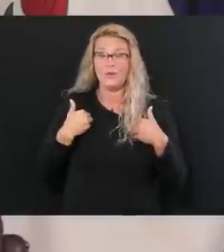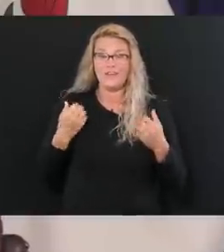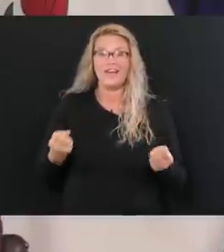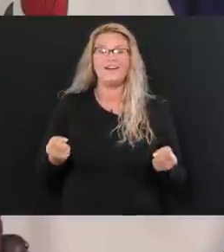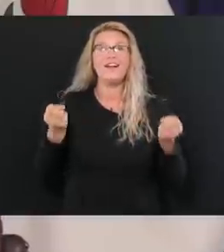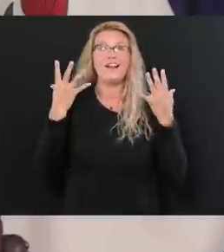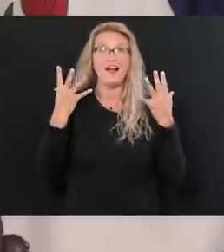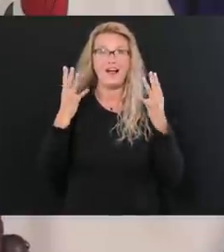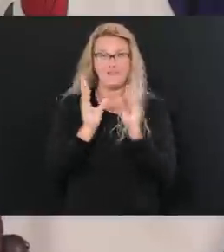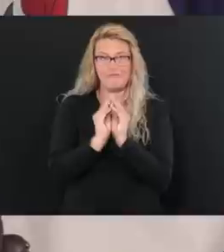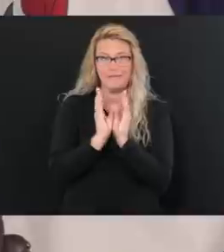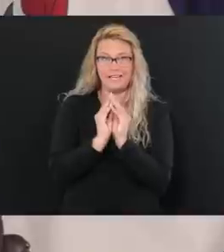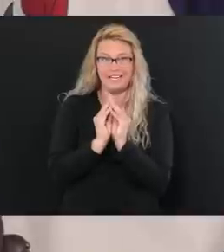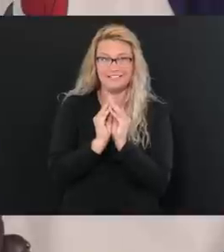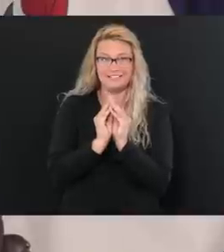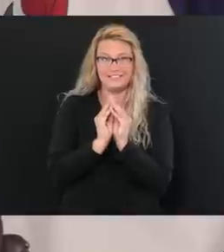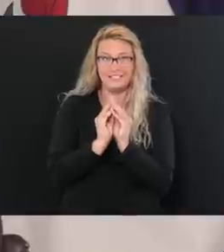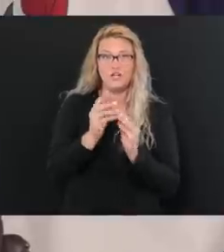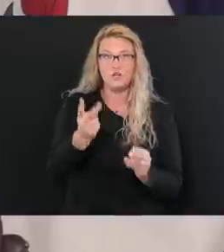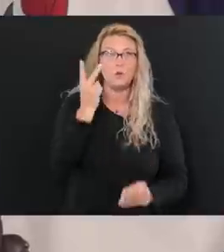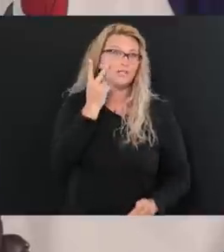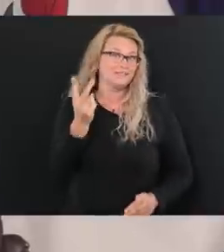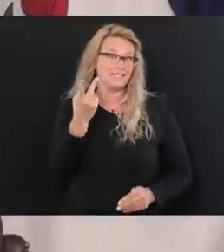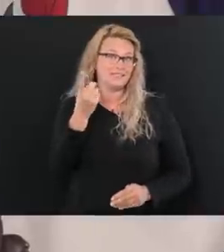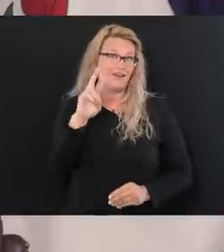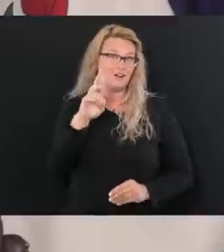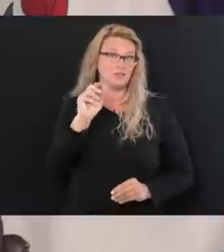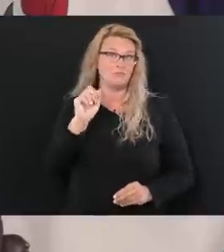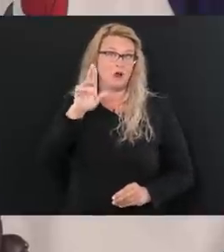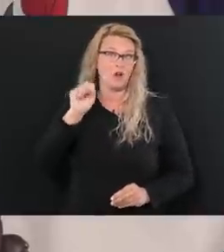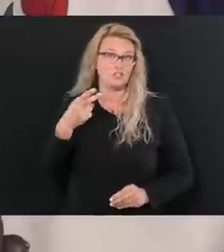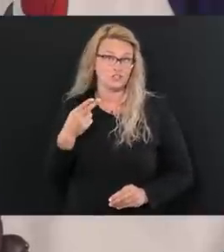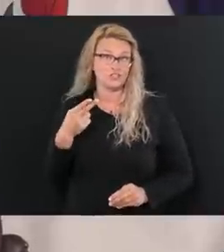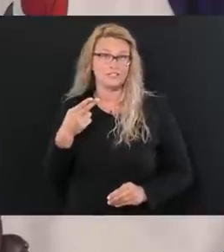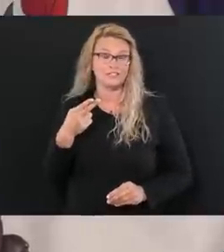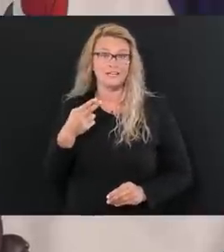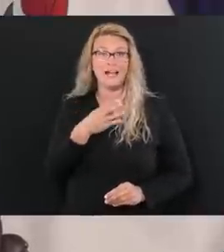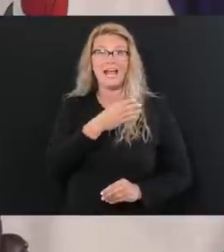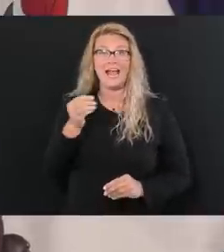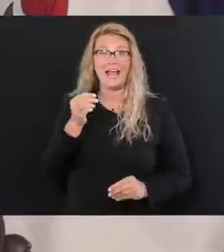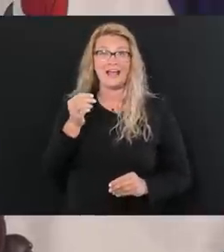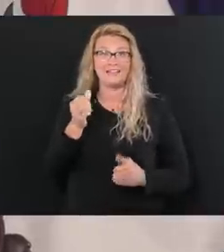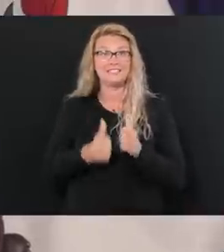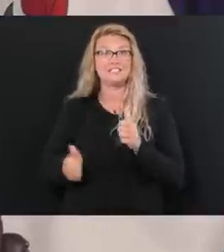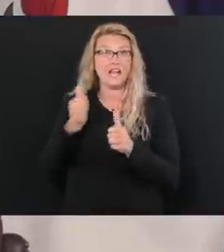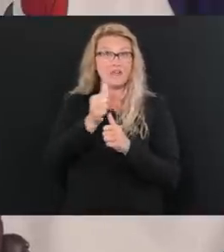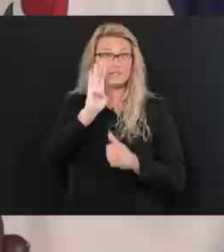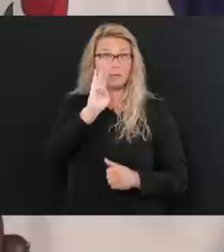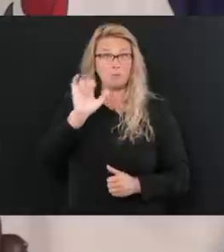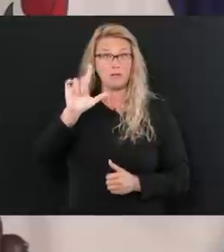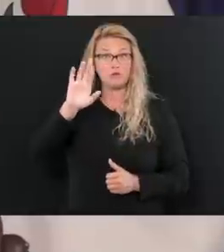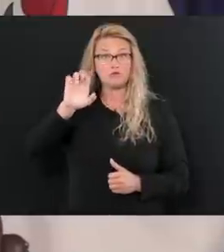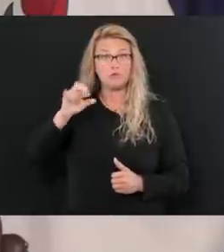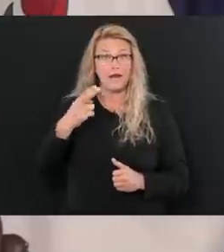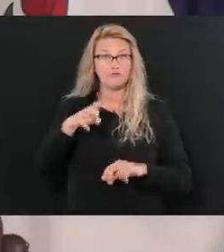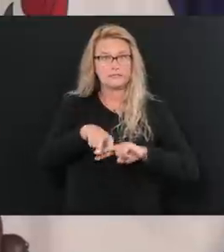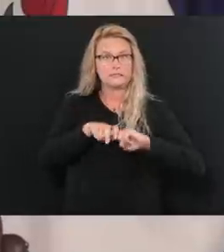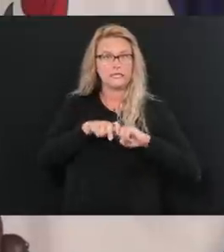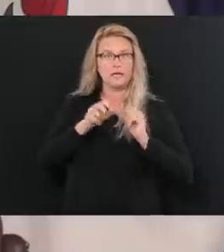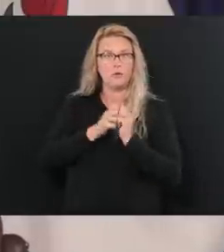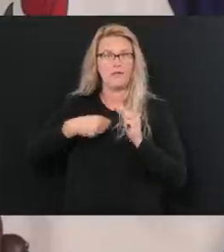You'll see that Dr. Marsh and our secretary, Bill Crouch, is with us today.